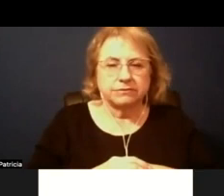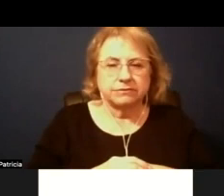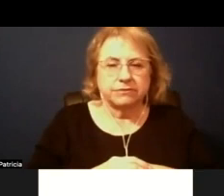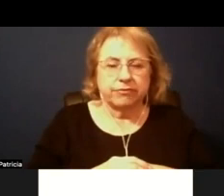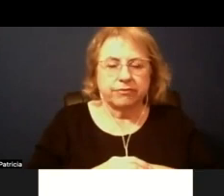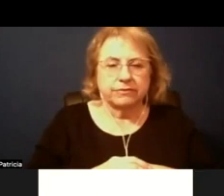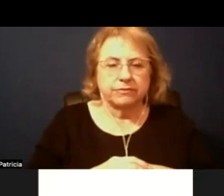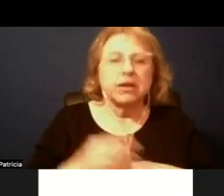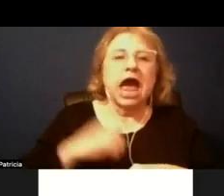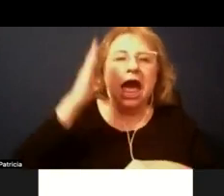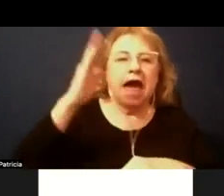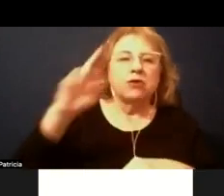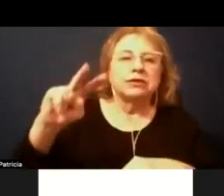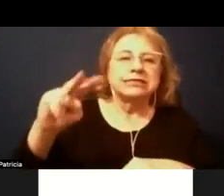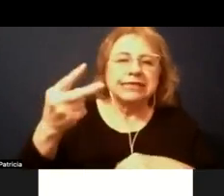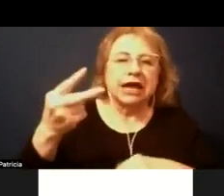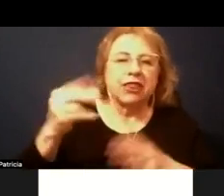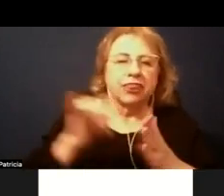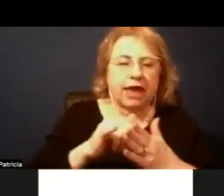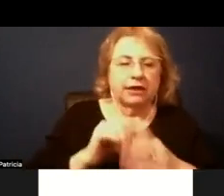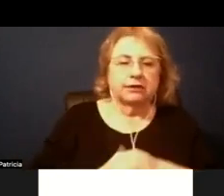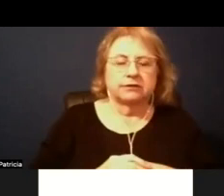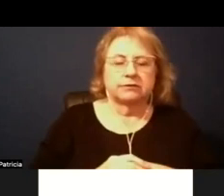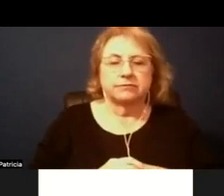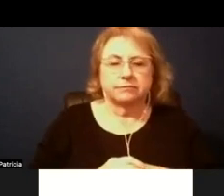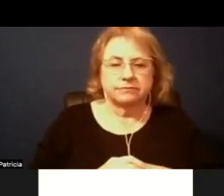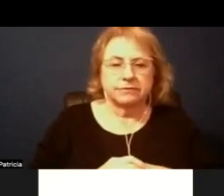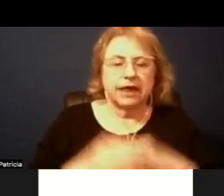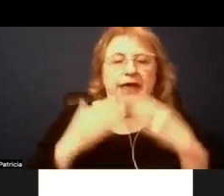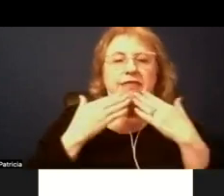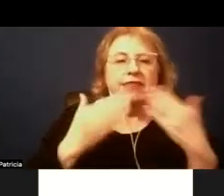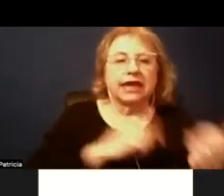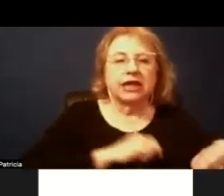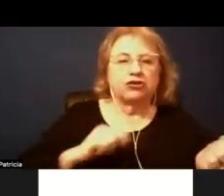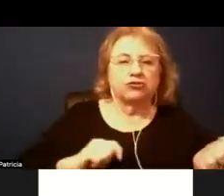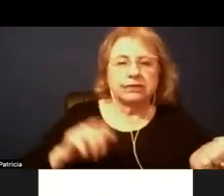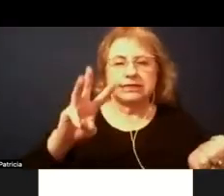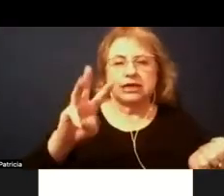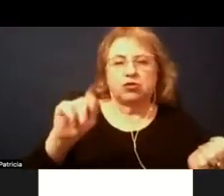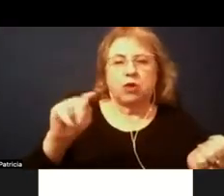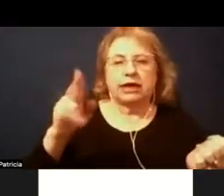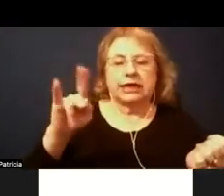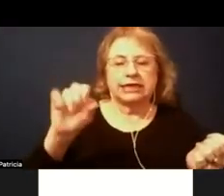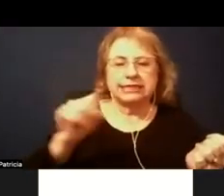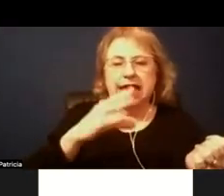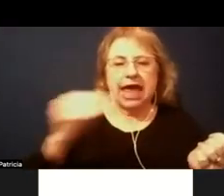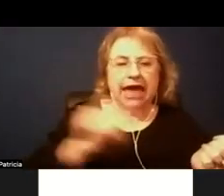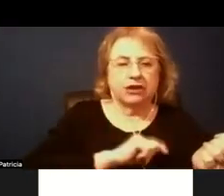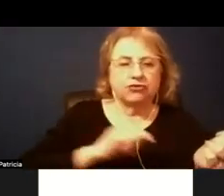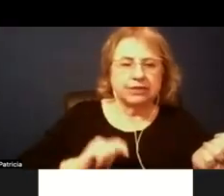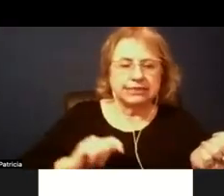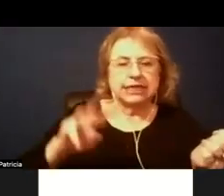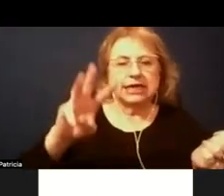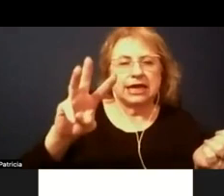I will second that thank you trustee watkins for the motion and trustee proctor for the second